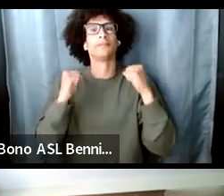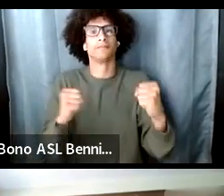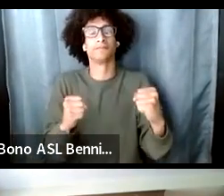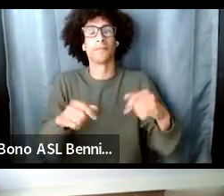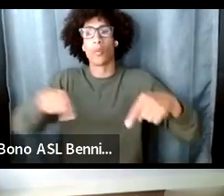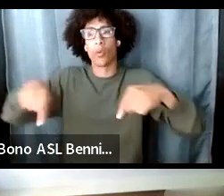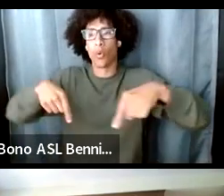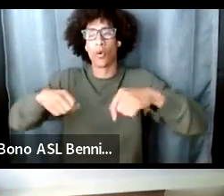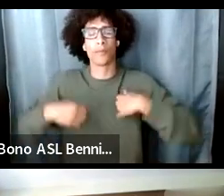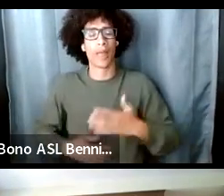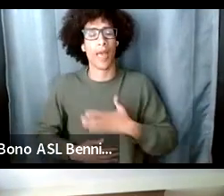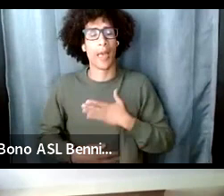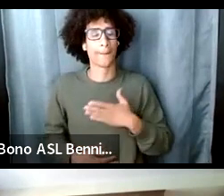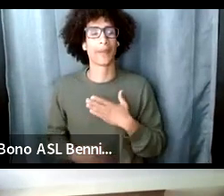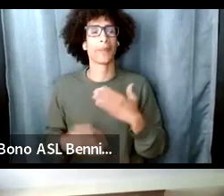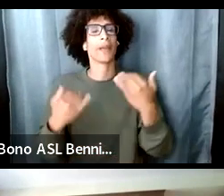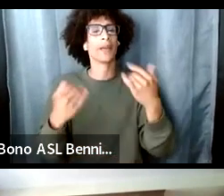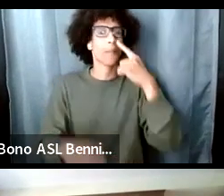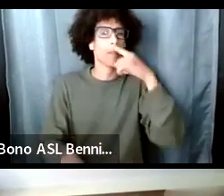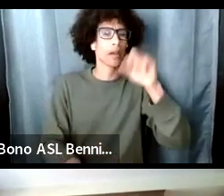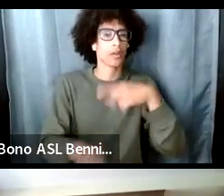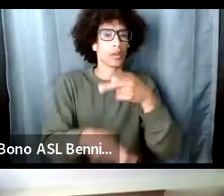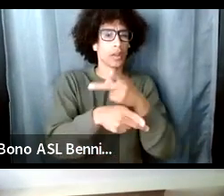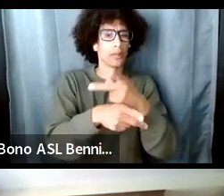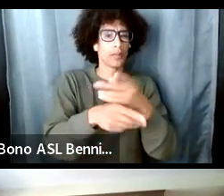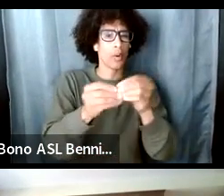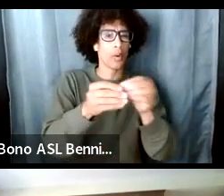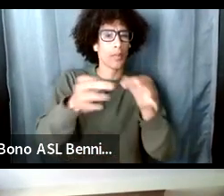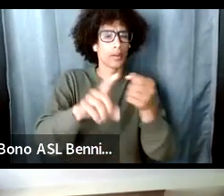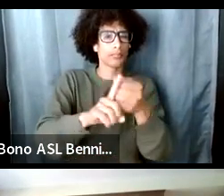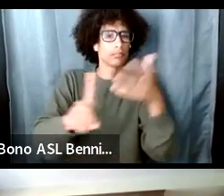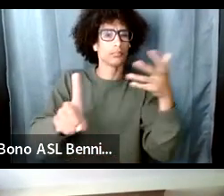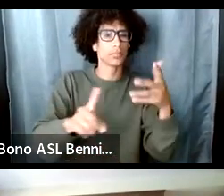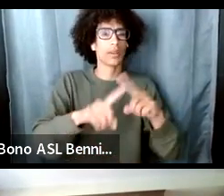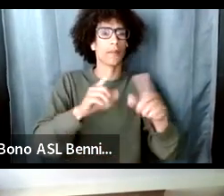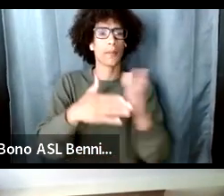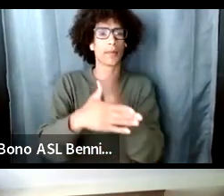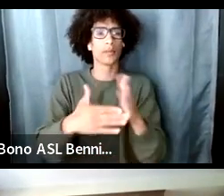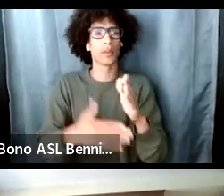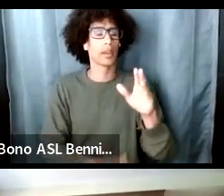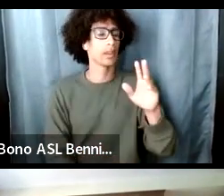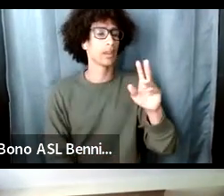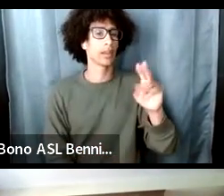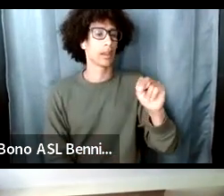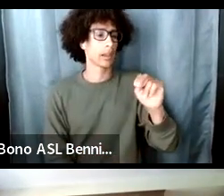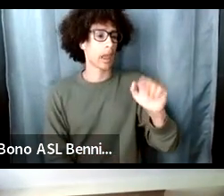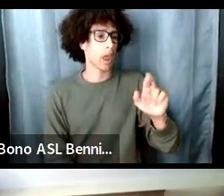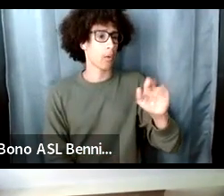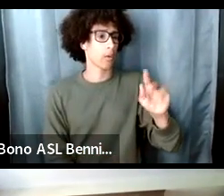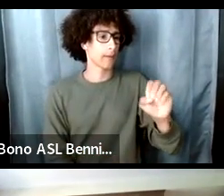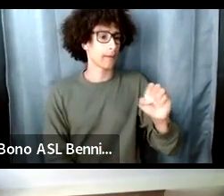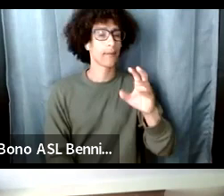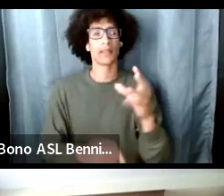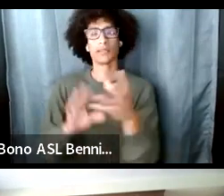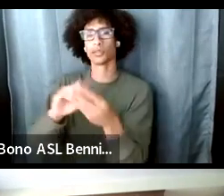little bit about of the difference between story and narrative yes yes um narrative narrative for me uh